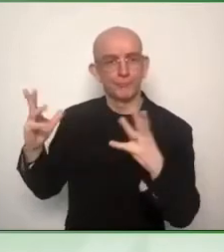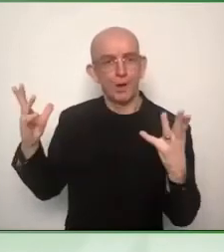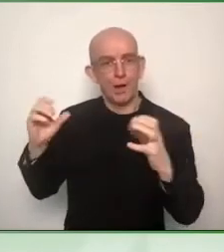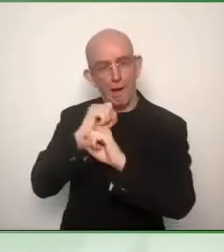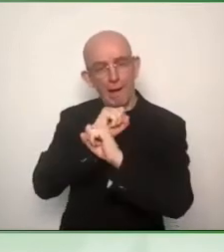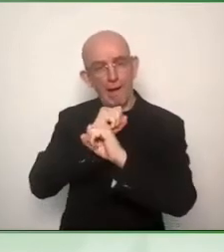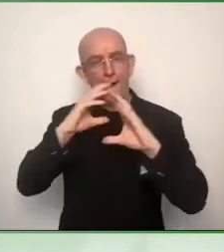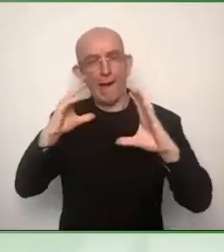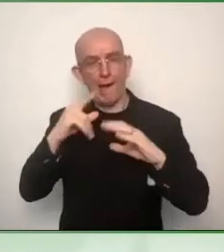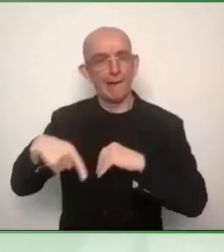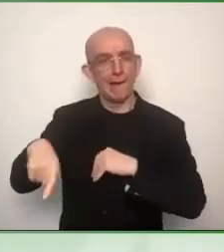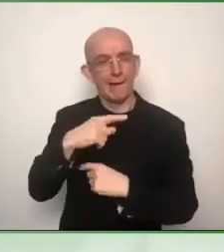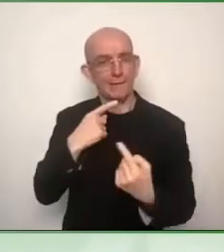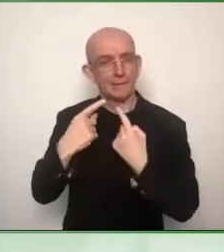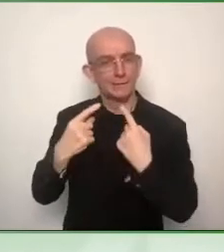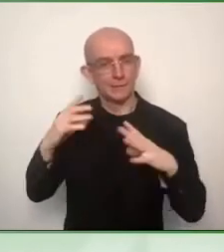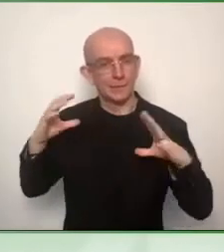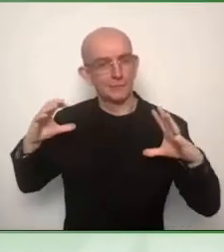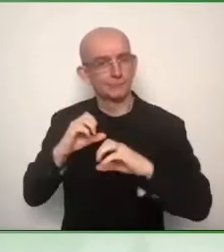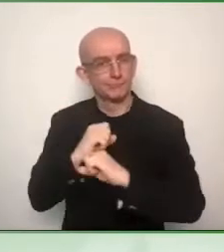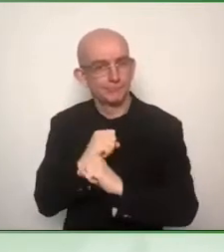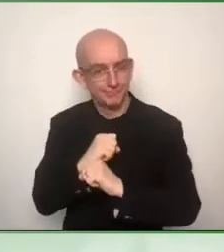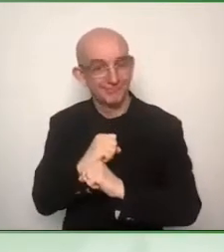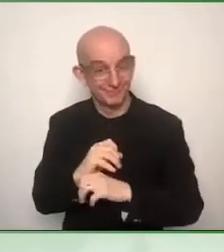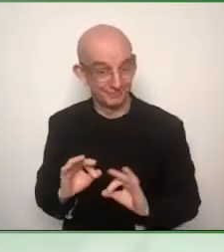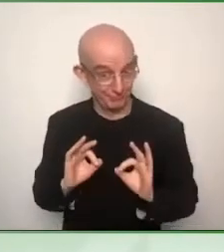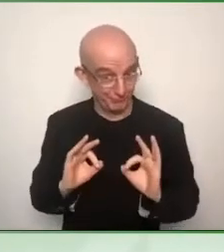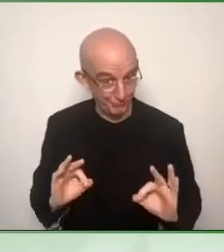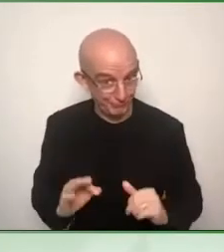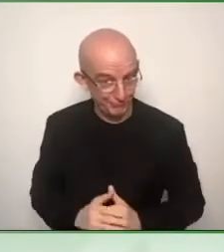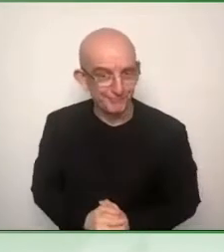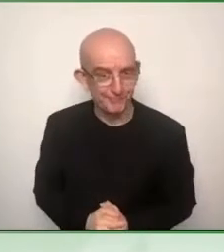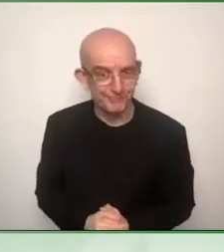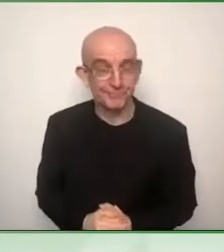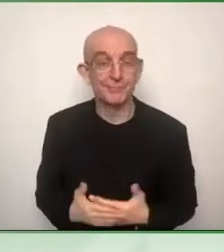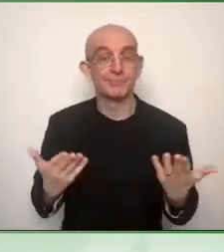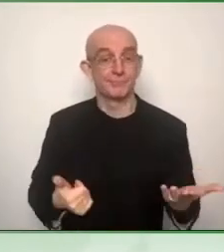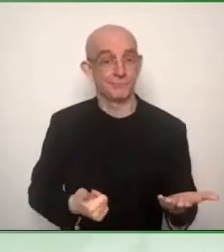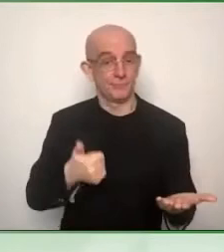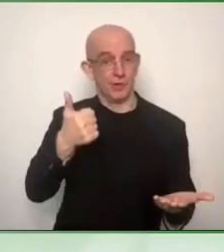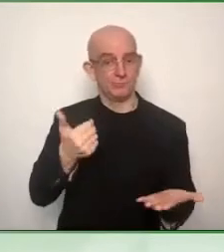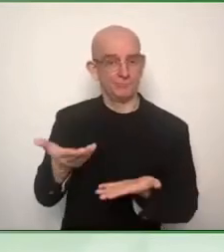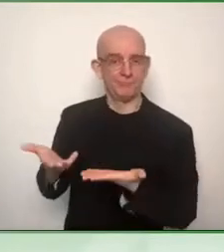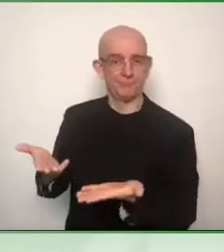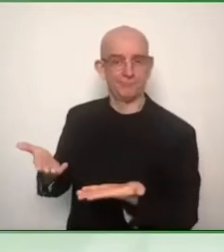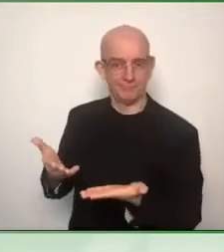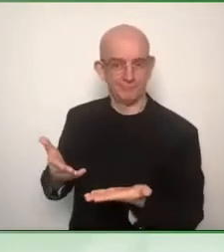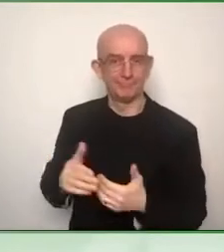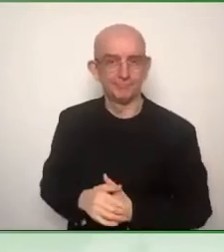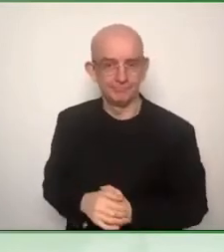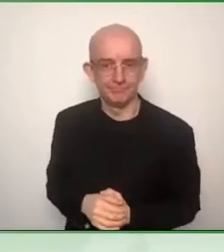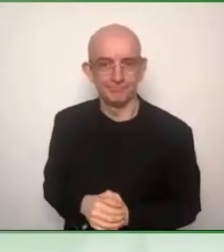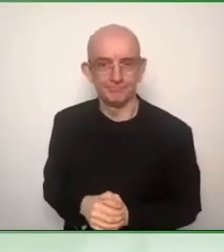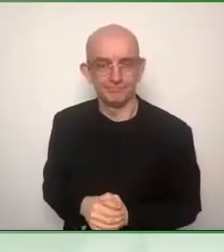giving us the background, the European Accessibility Act is in place since 2019?